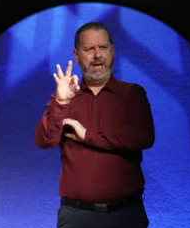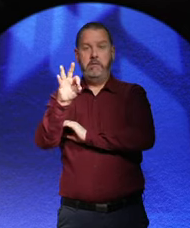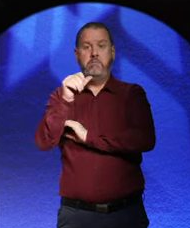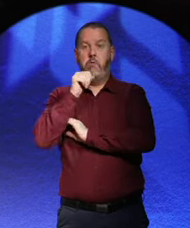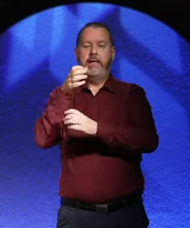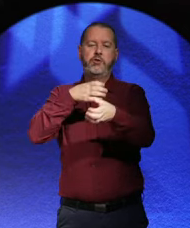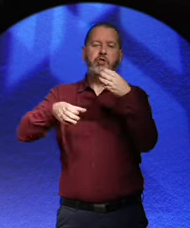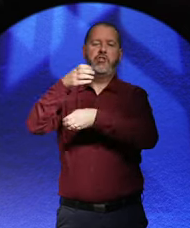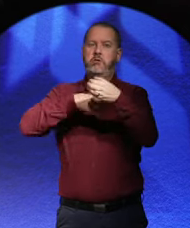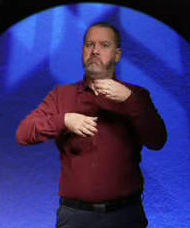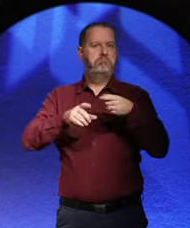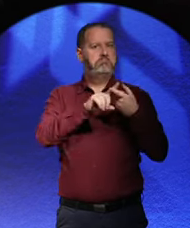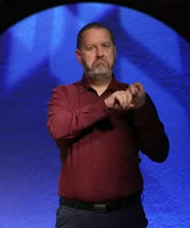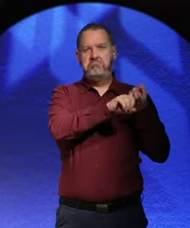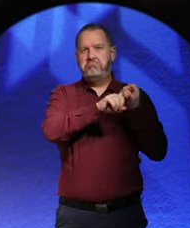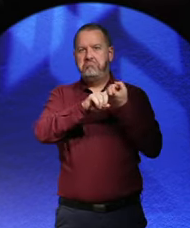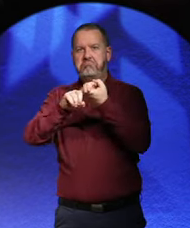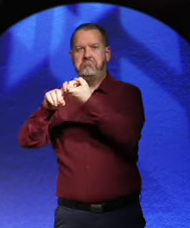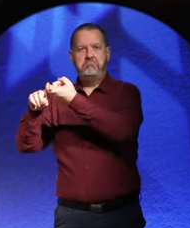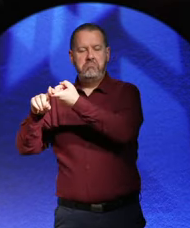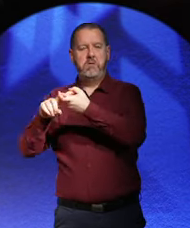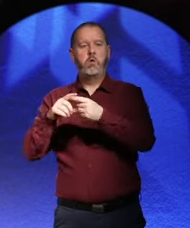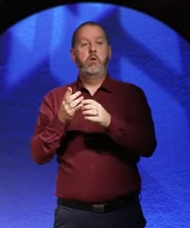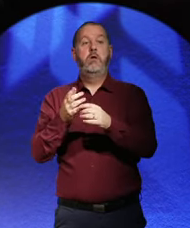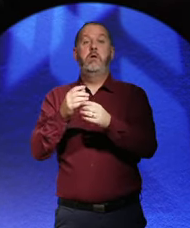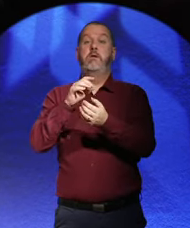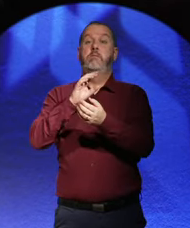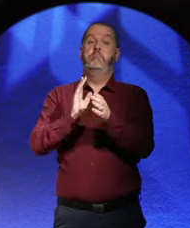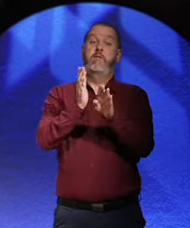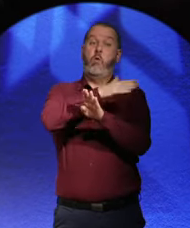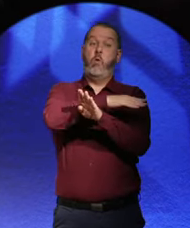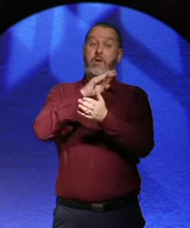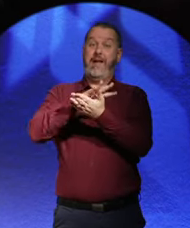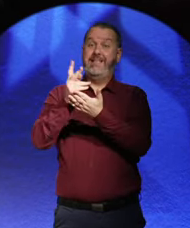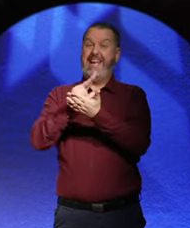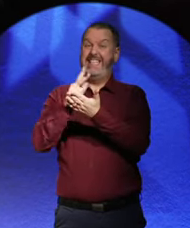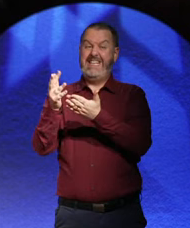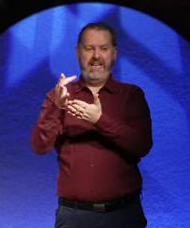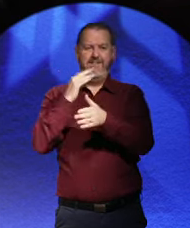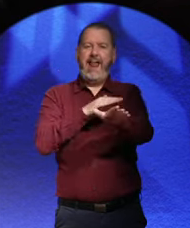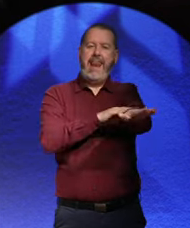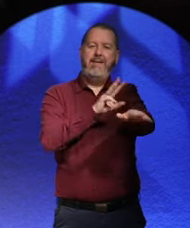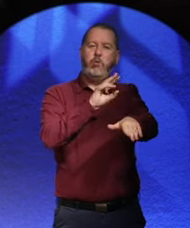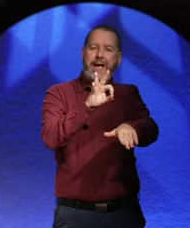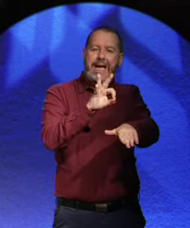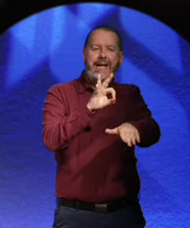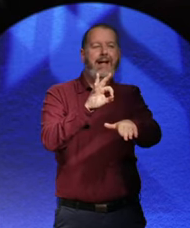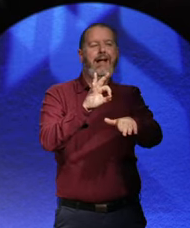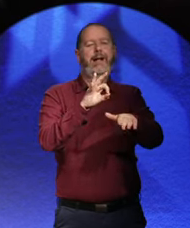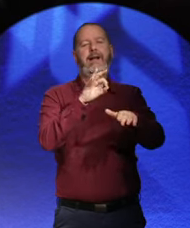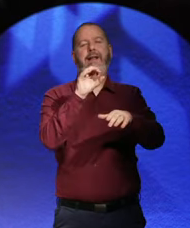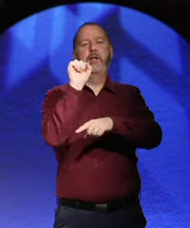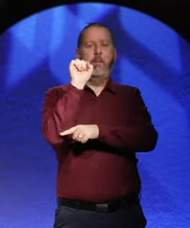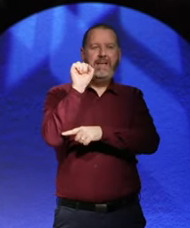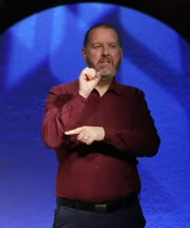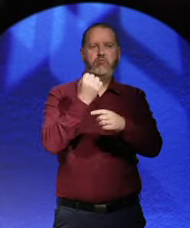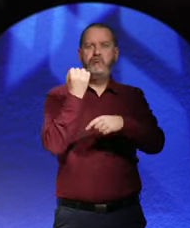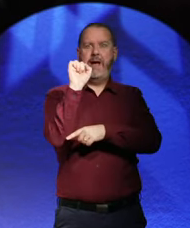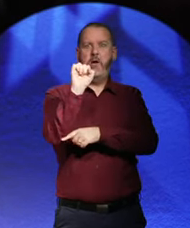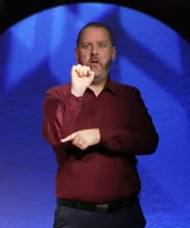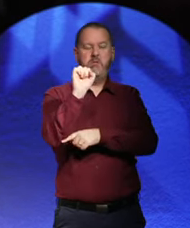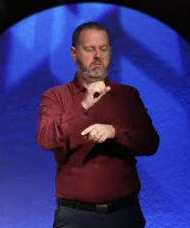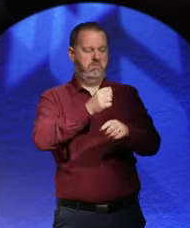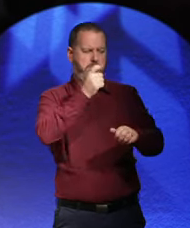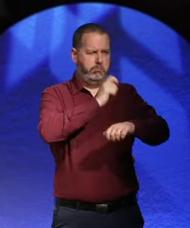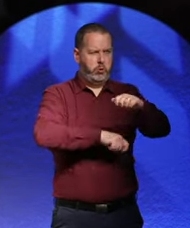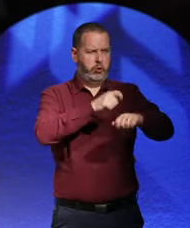would punish left-wing rebels, you know, systematically and harshly. And it would let